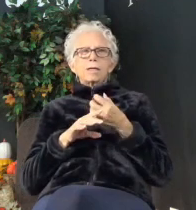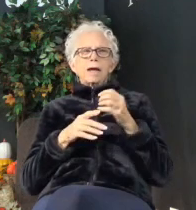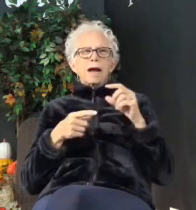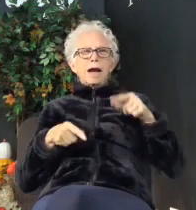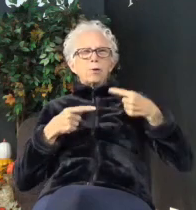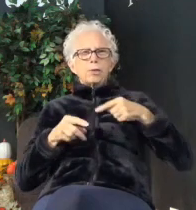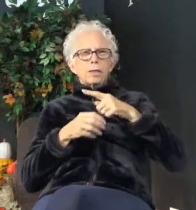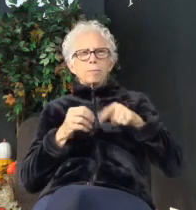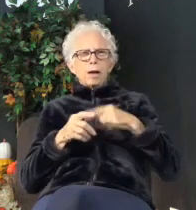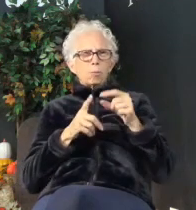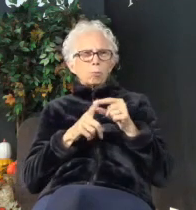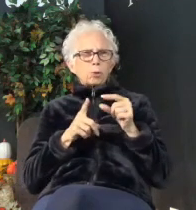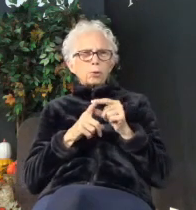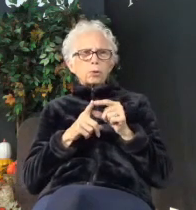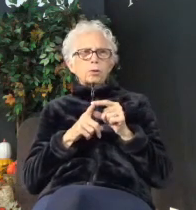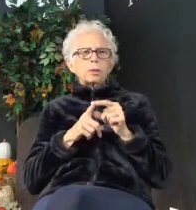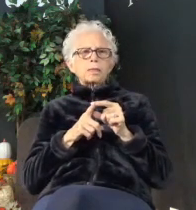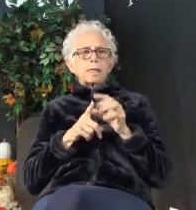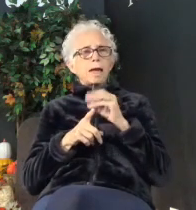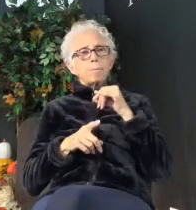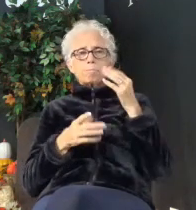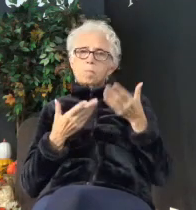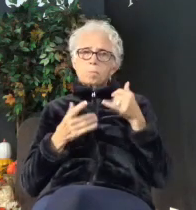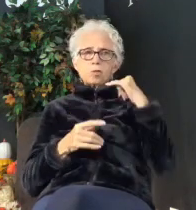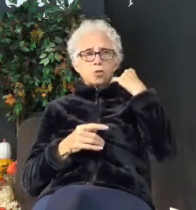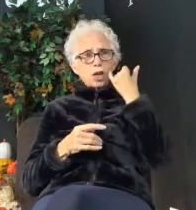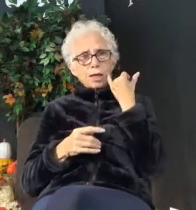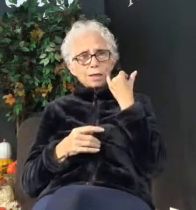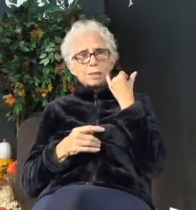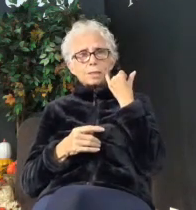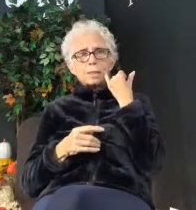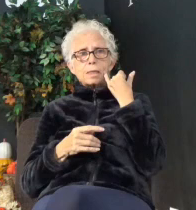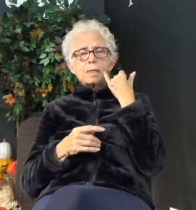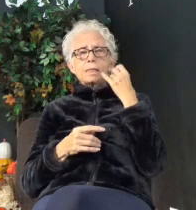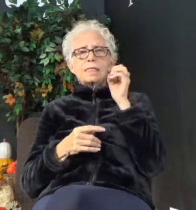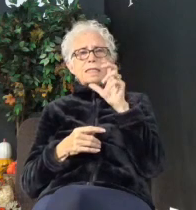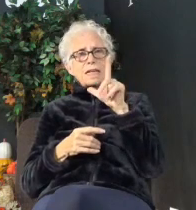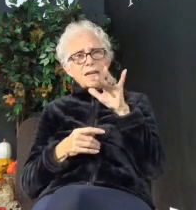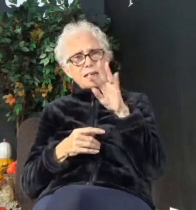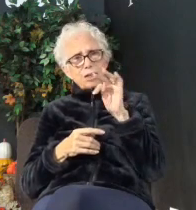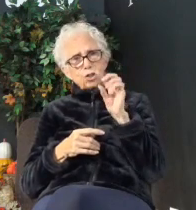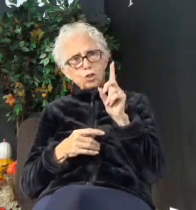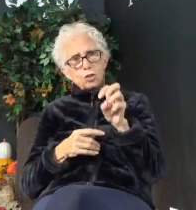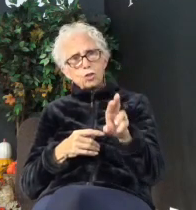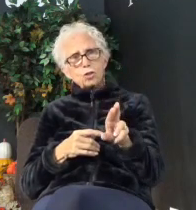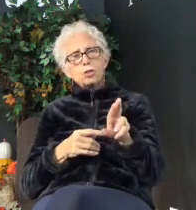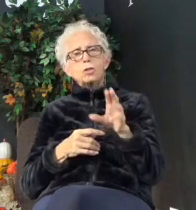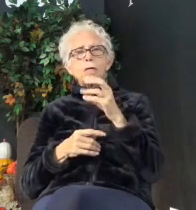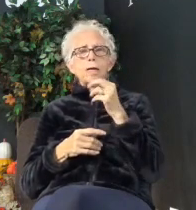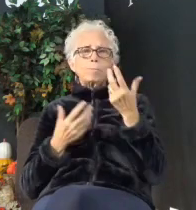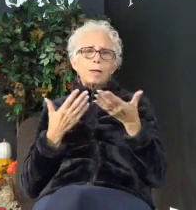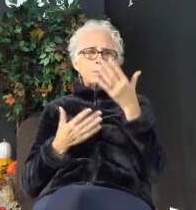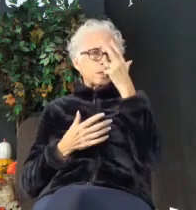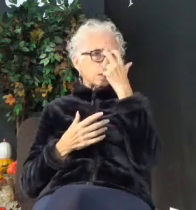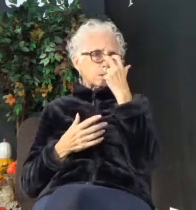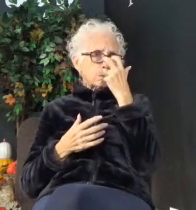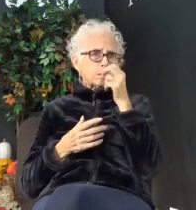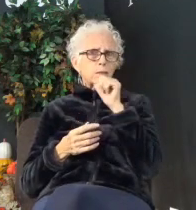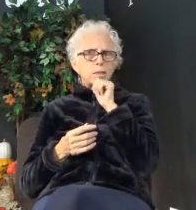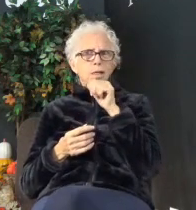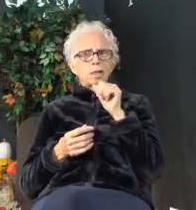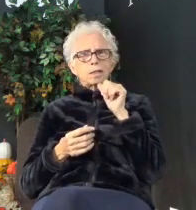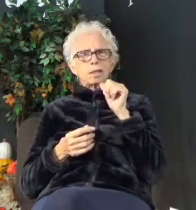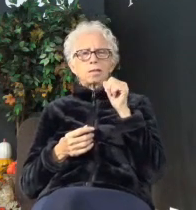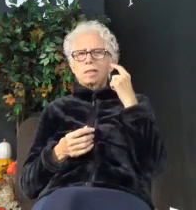arguments ending in jealousy, division, slander, and evil suspicions. That doesn't sound like fun.